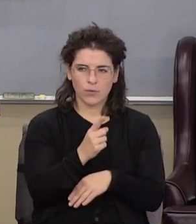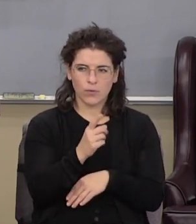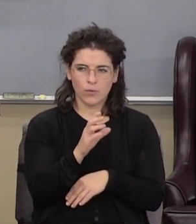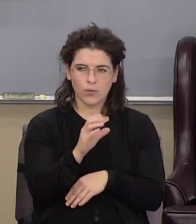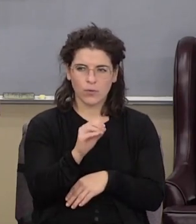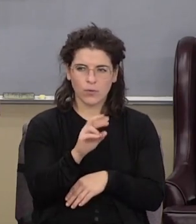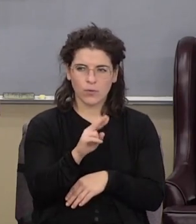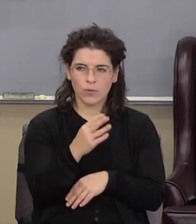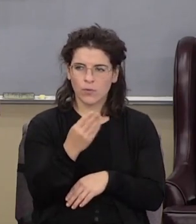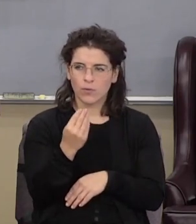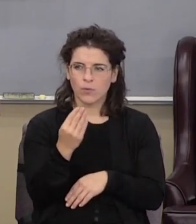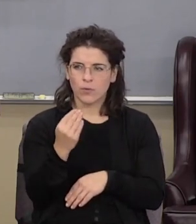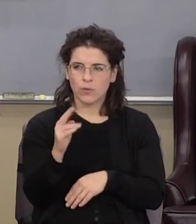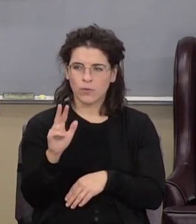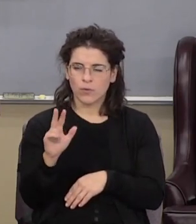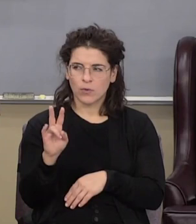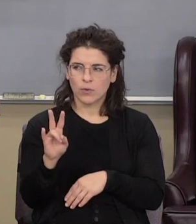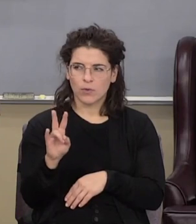verse 37